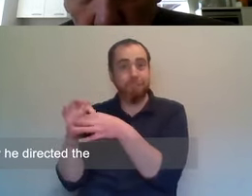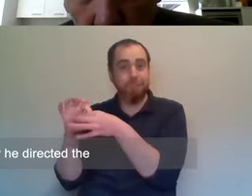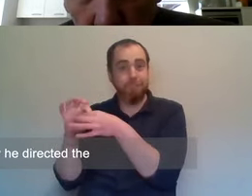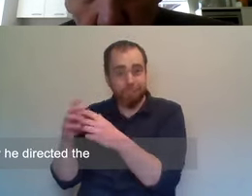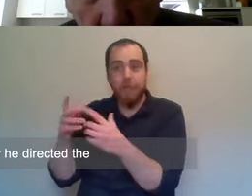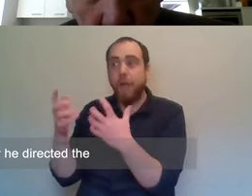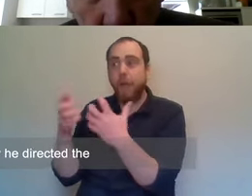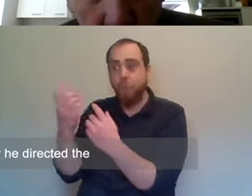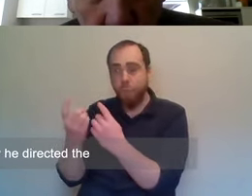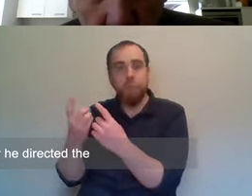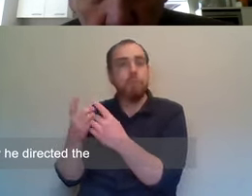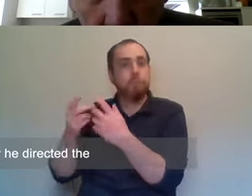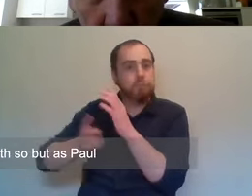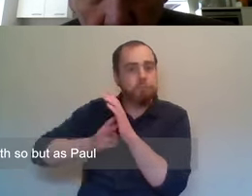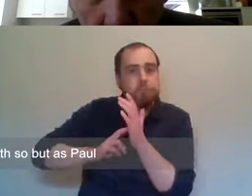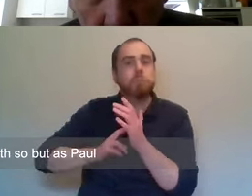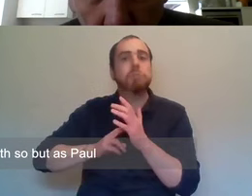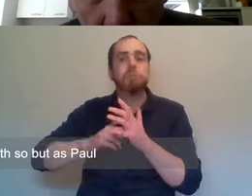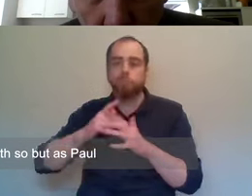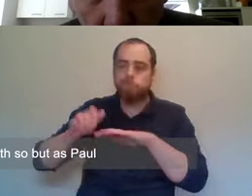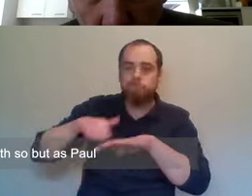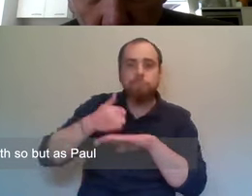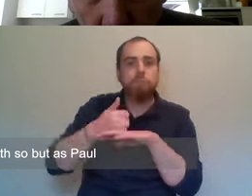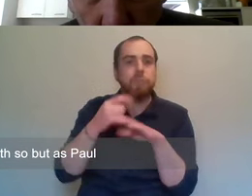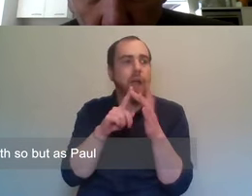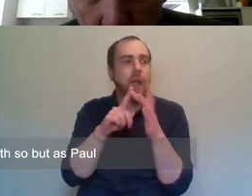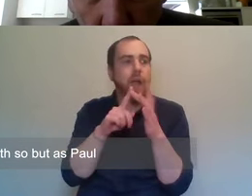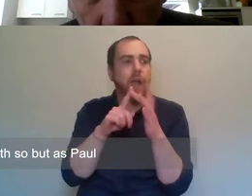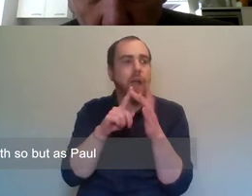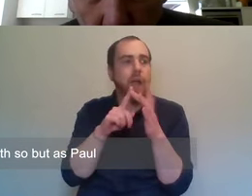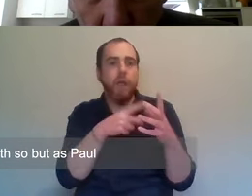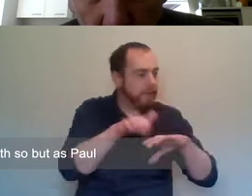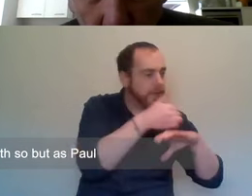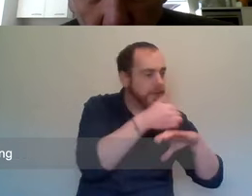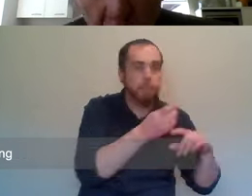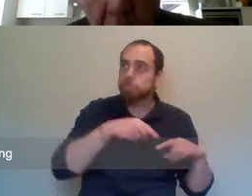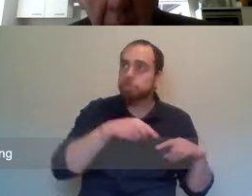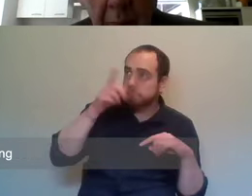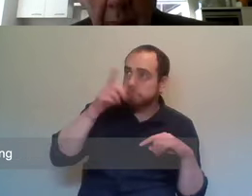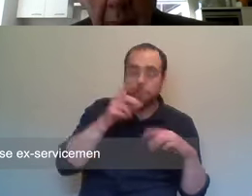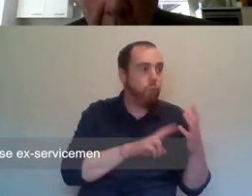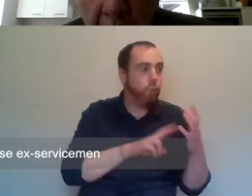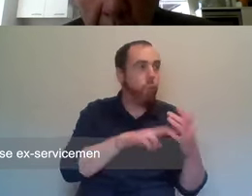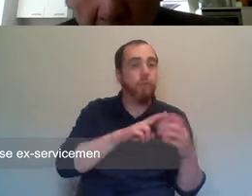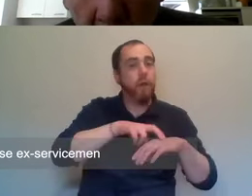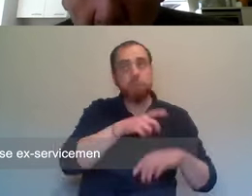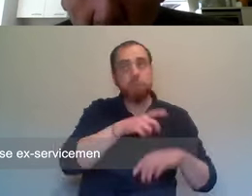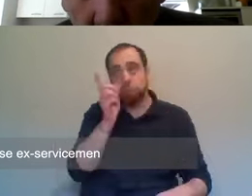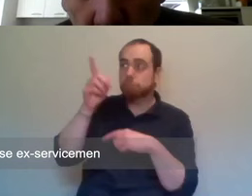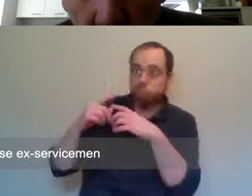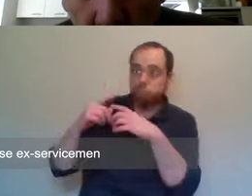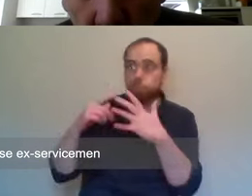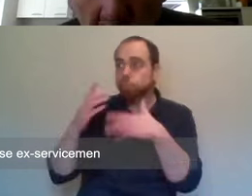directed the, um, IRA units in the North. So, but as Paul was saying, they didn't, you know, there's